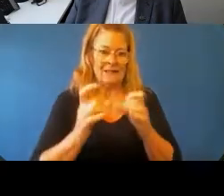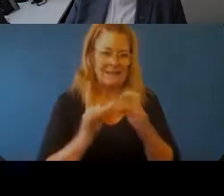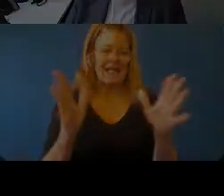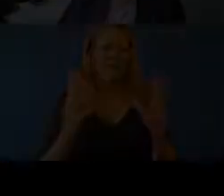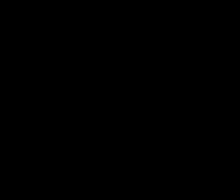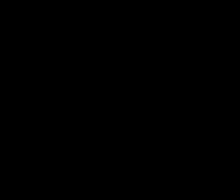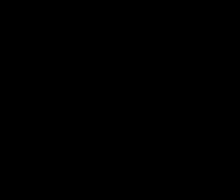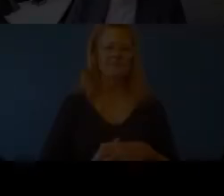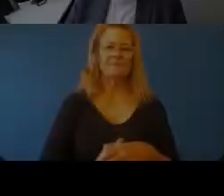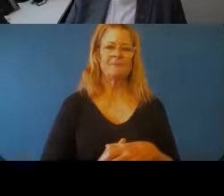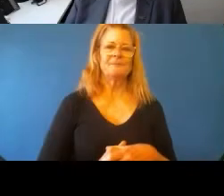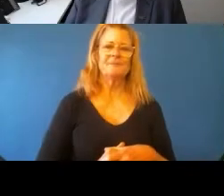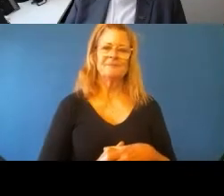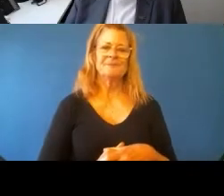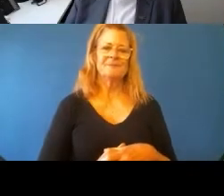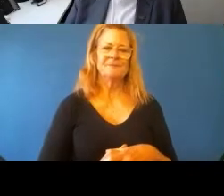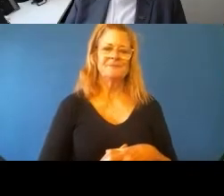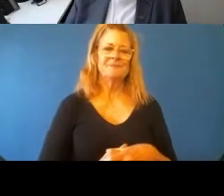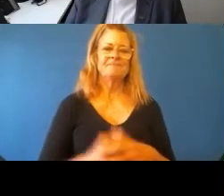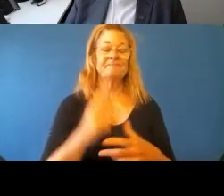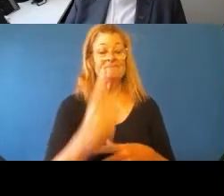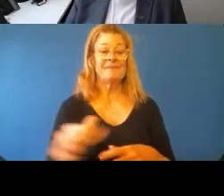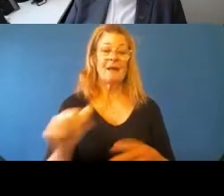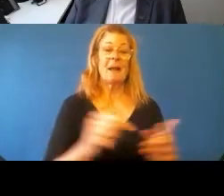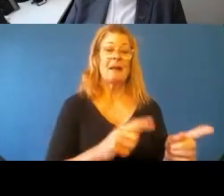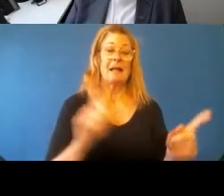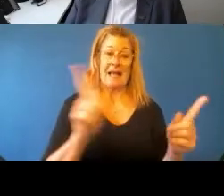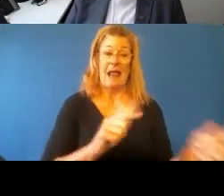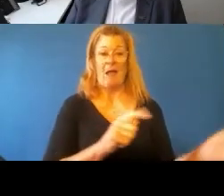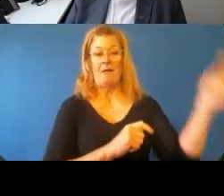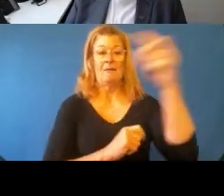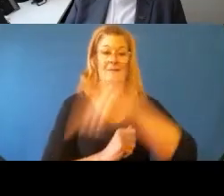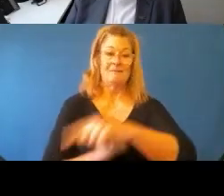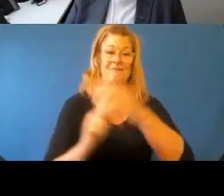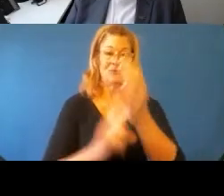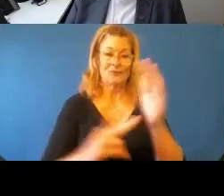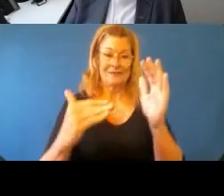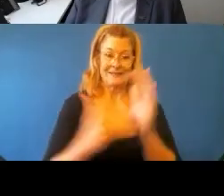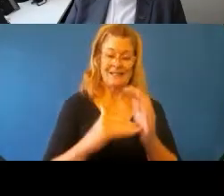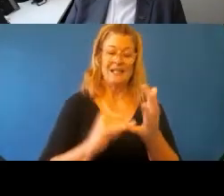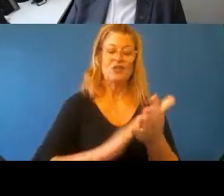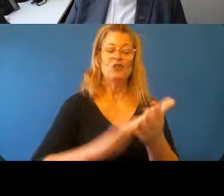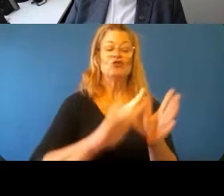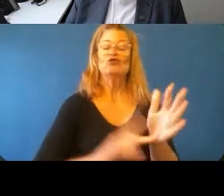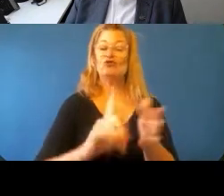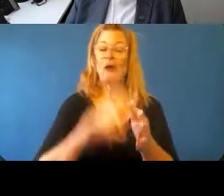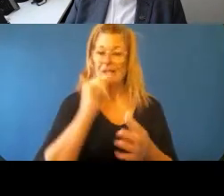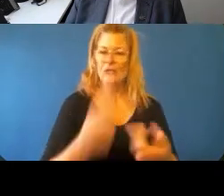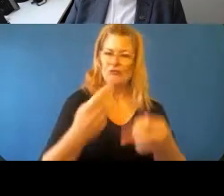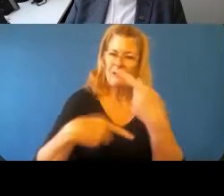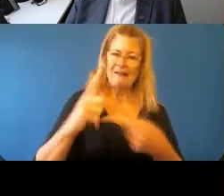come through. Across the Tasman to Shane. Same question for you, Shane. Can you give us an example of